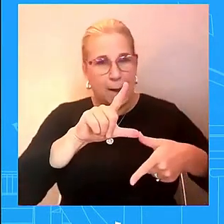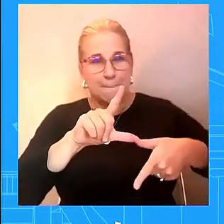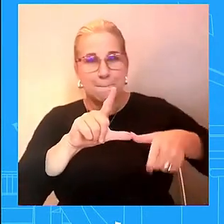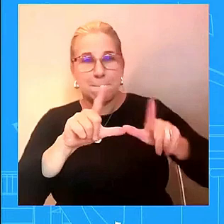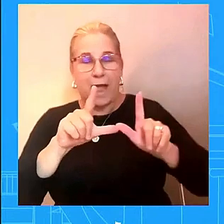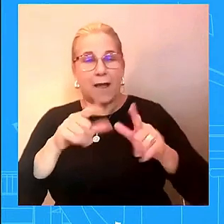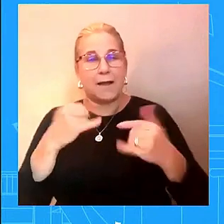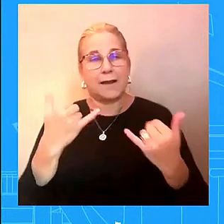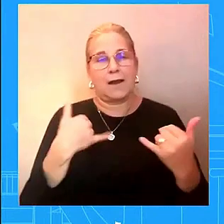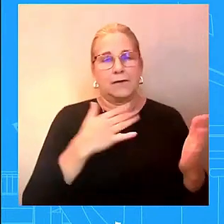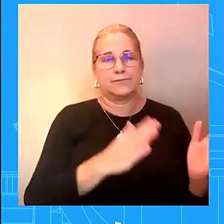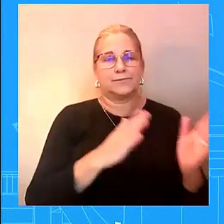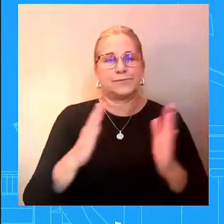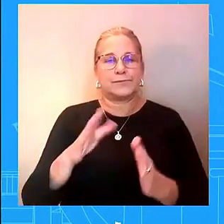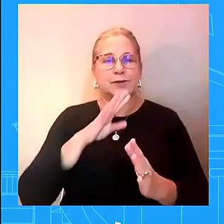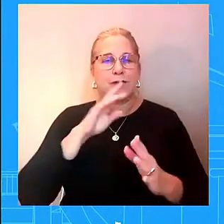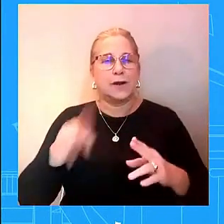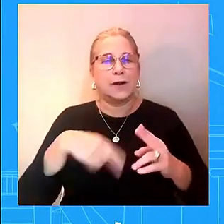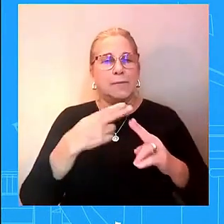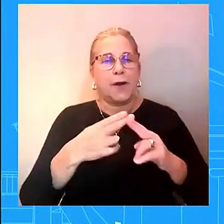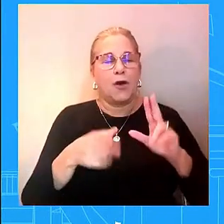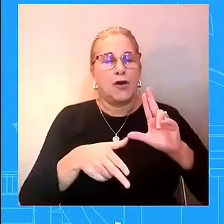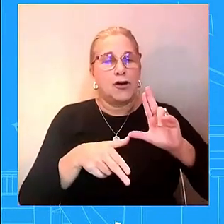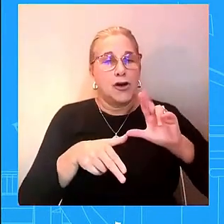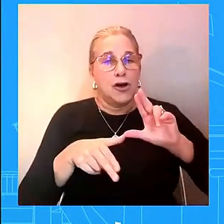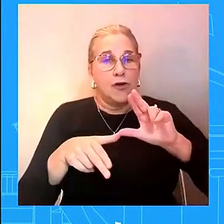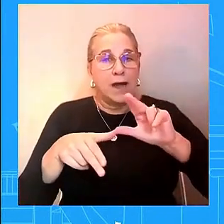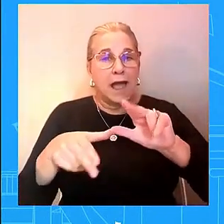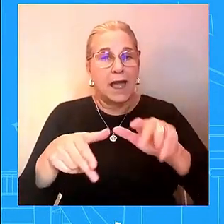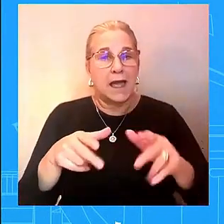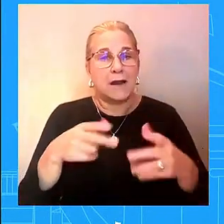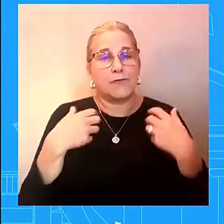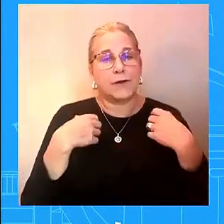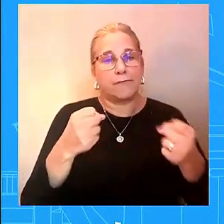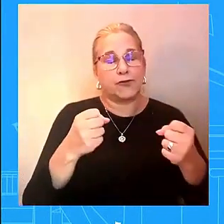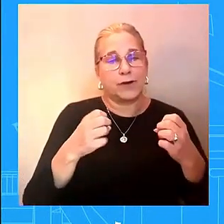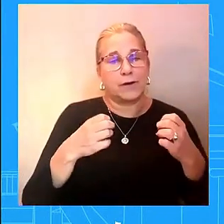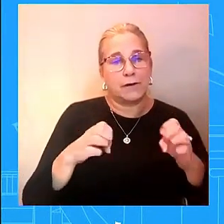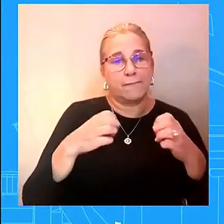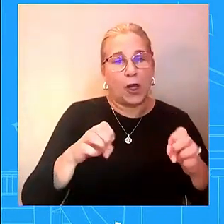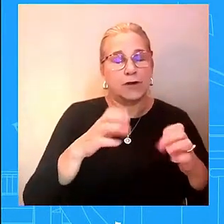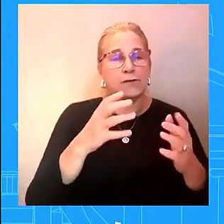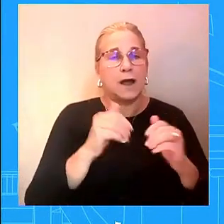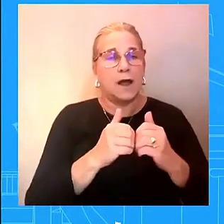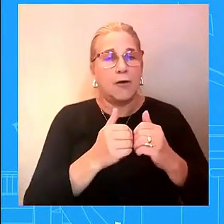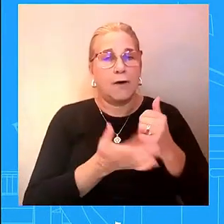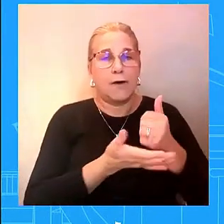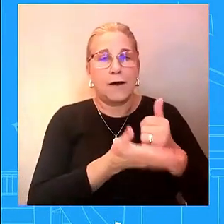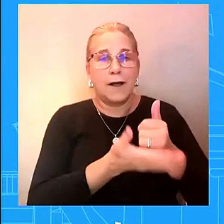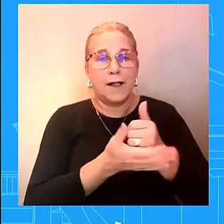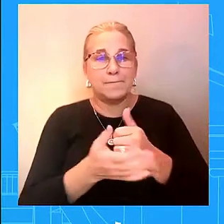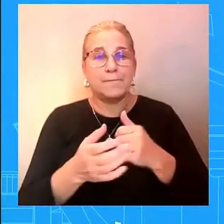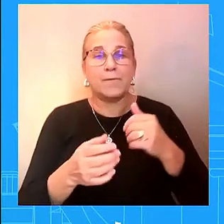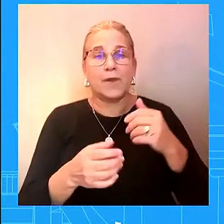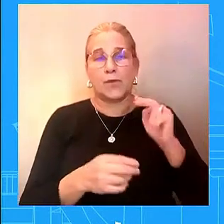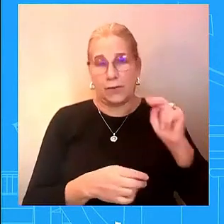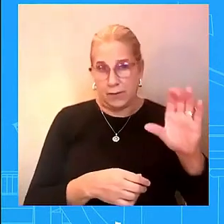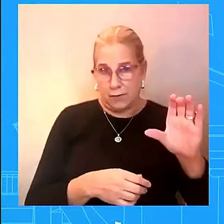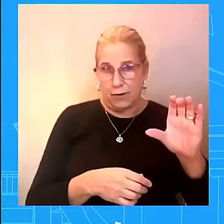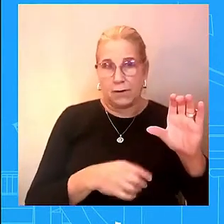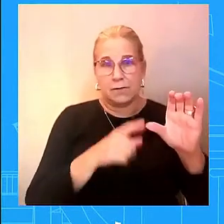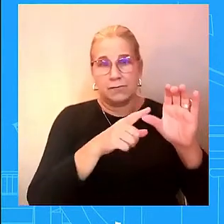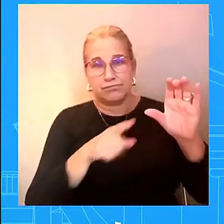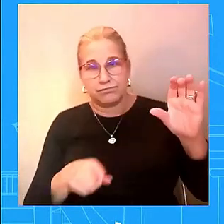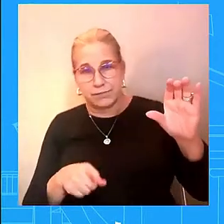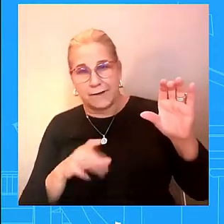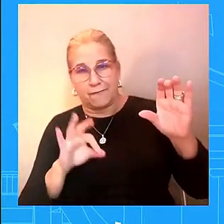florida all communities affected by hurricanes helene and milton over 5500 federal personnel are deployed to